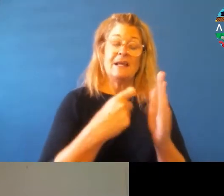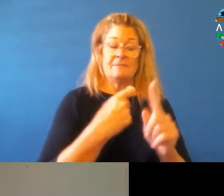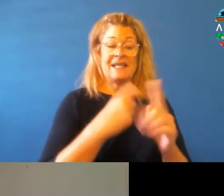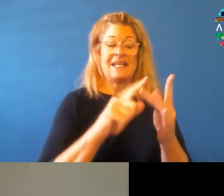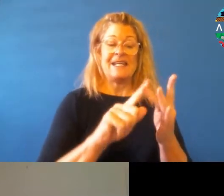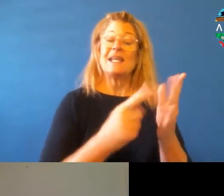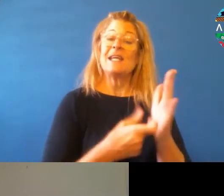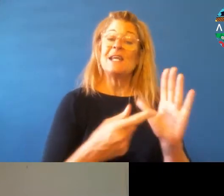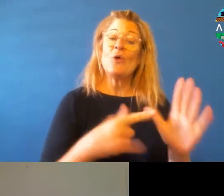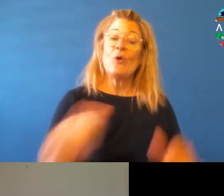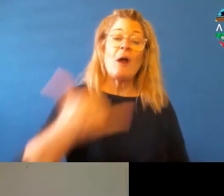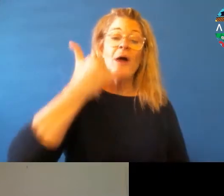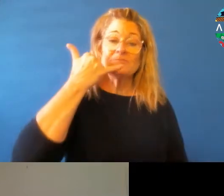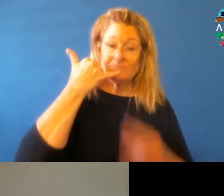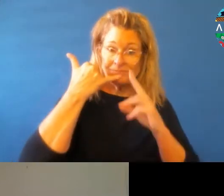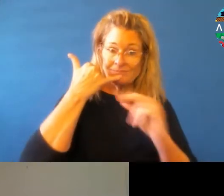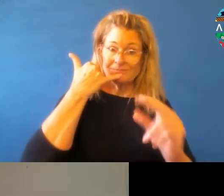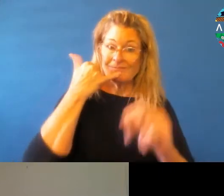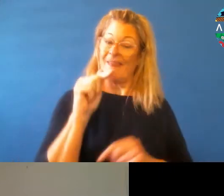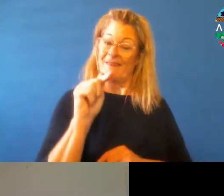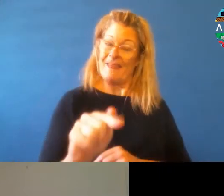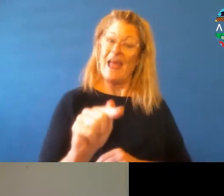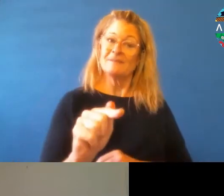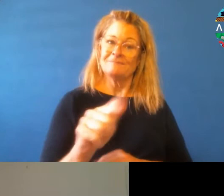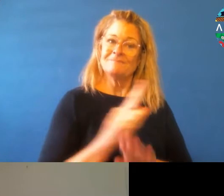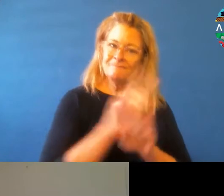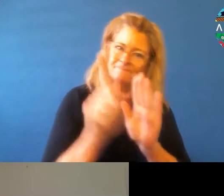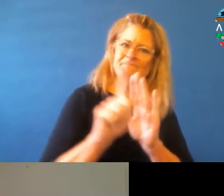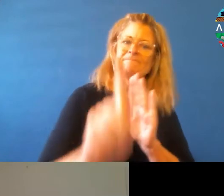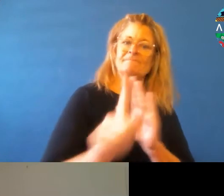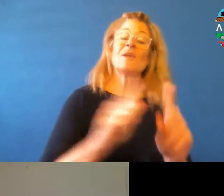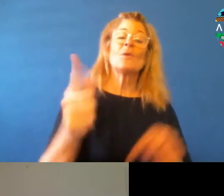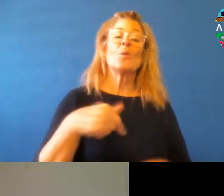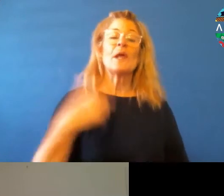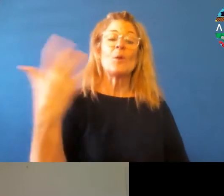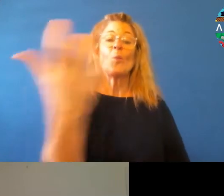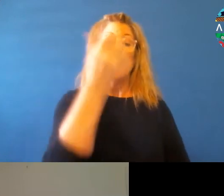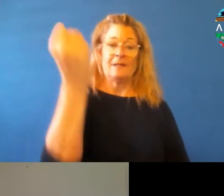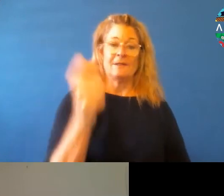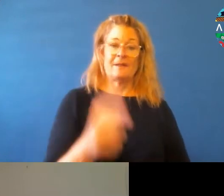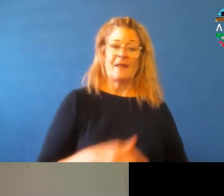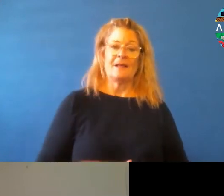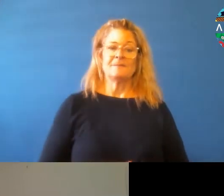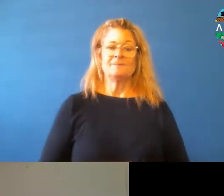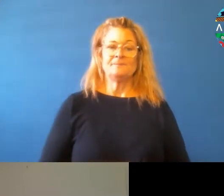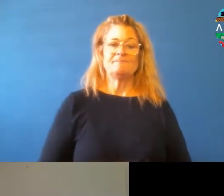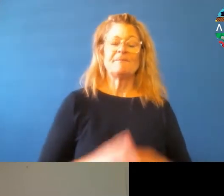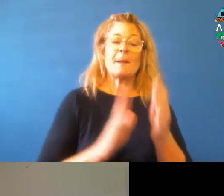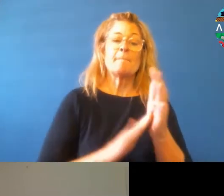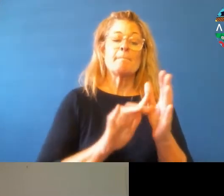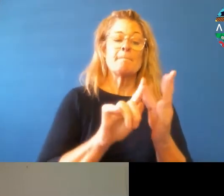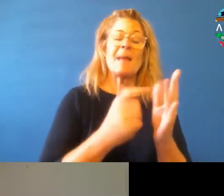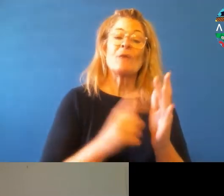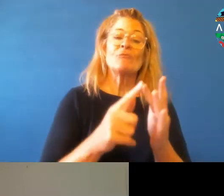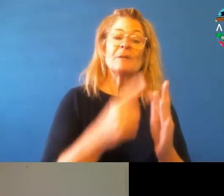that, that we took and we won. And, um, reo Māori is normalized now